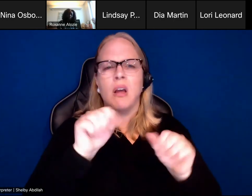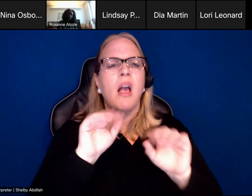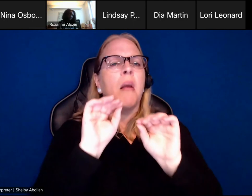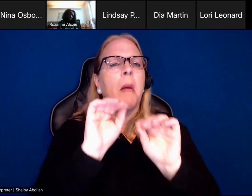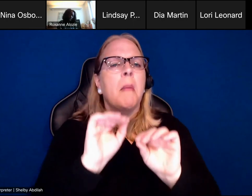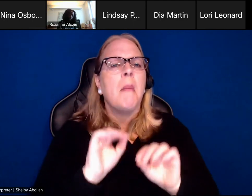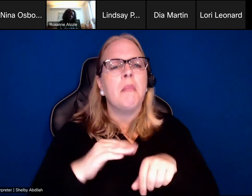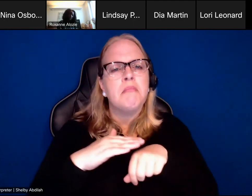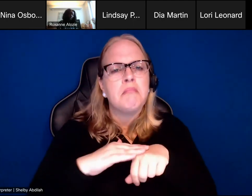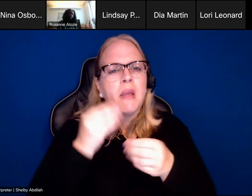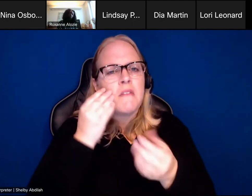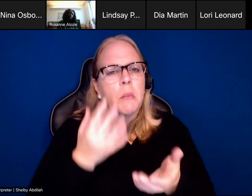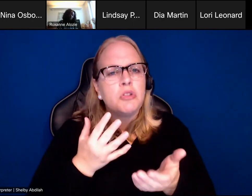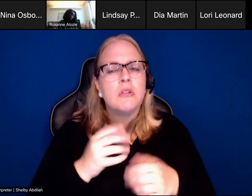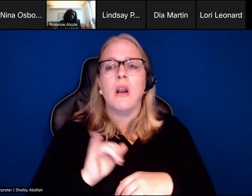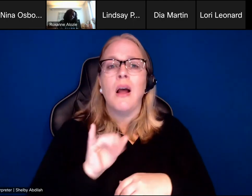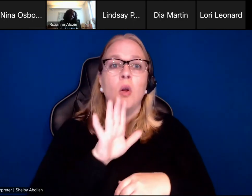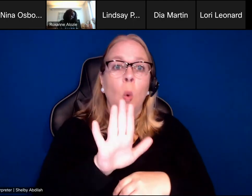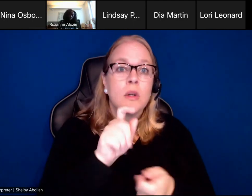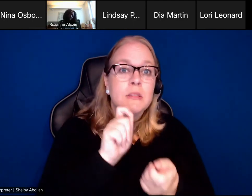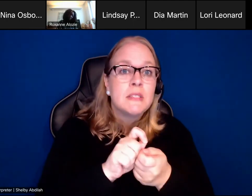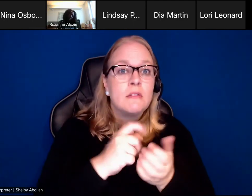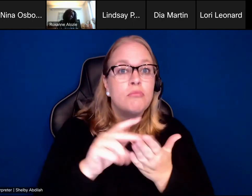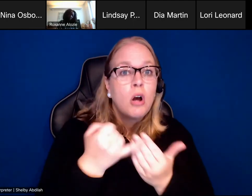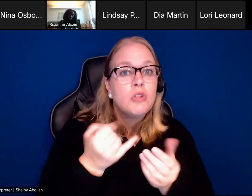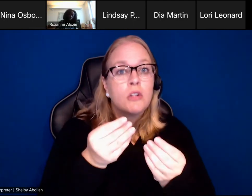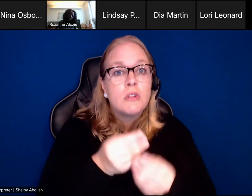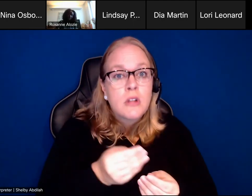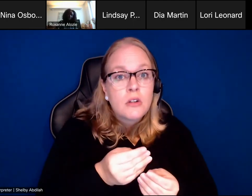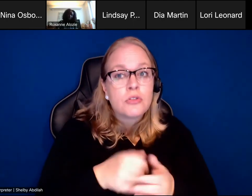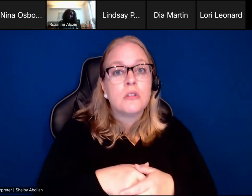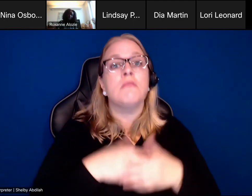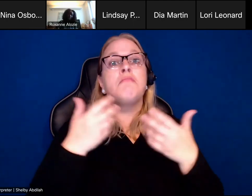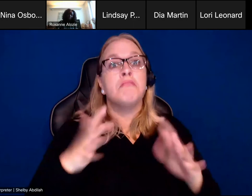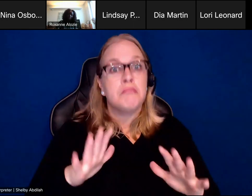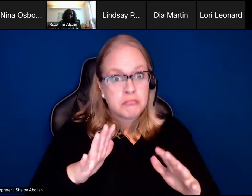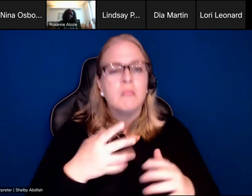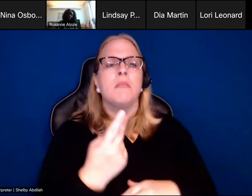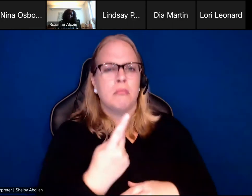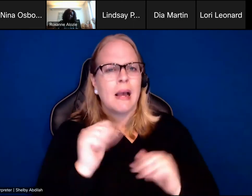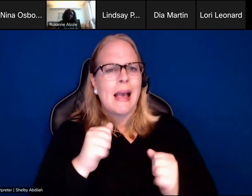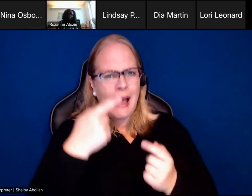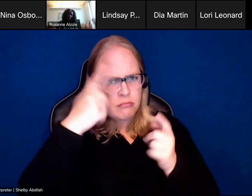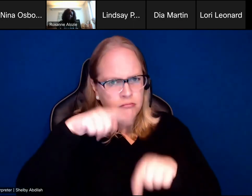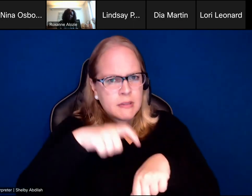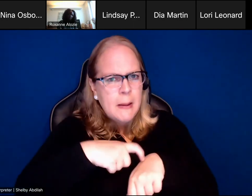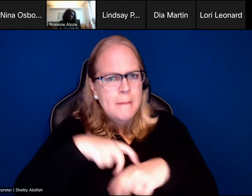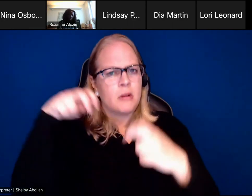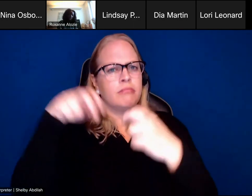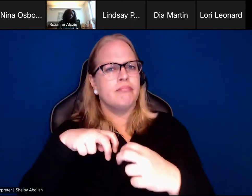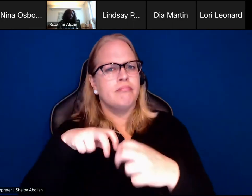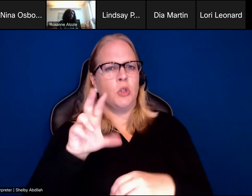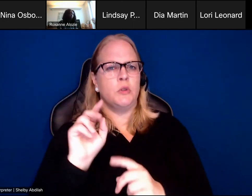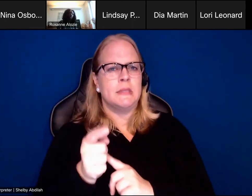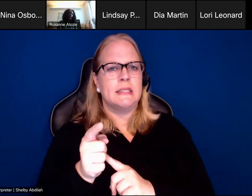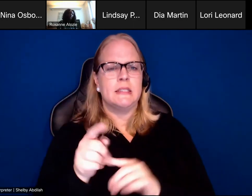particular transaction. Then we can schedule a kind of 30-minute conversation. And during that 30-minute conversation,